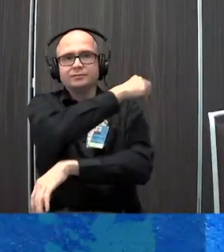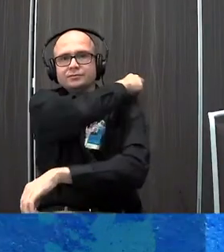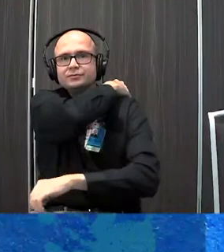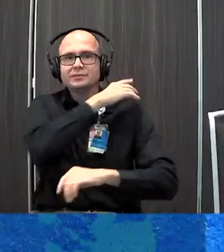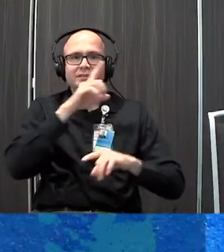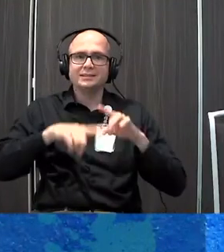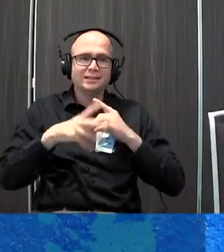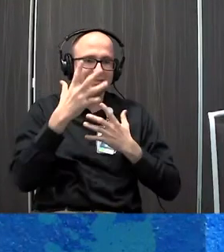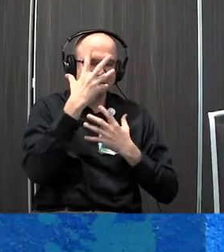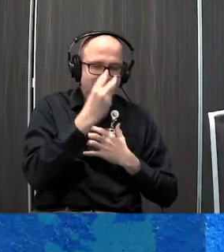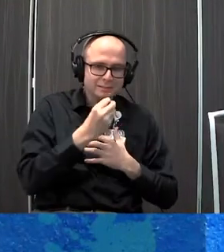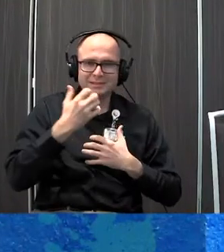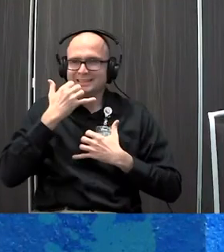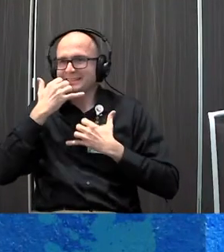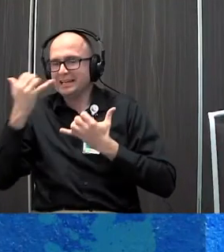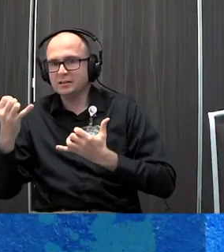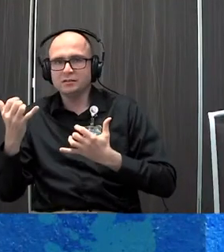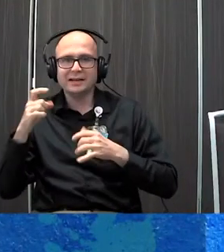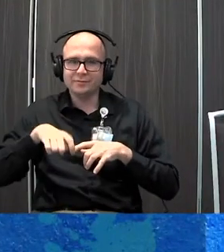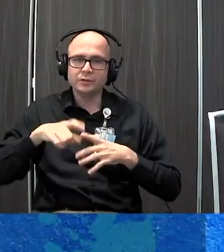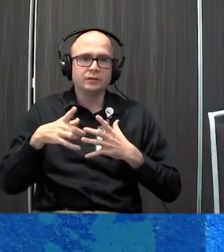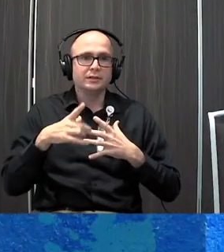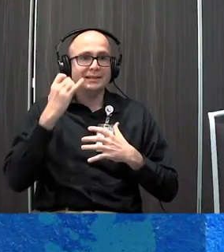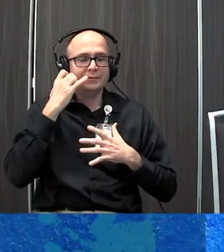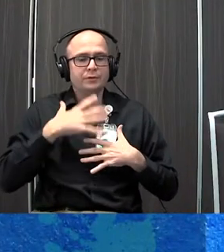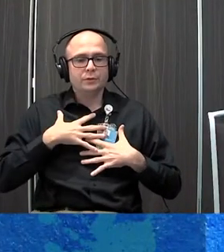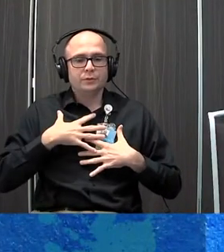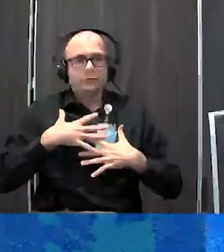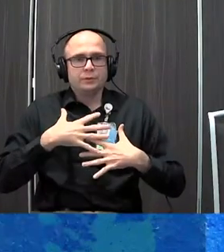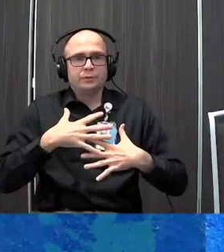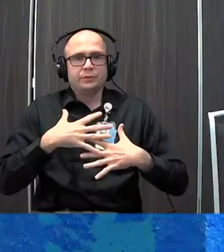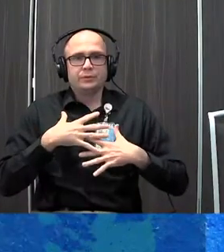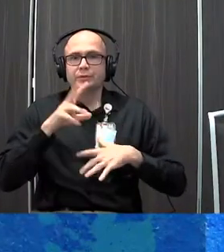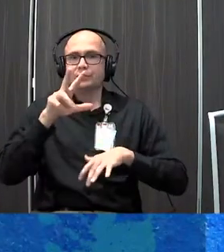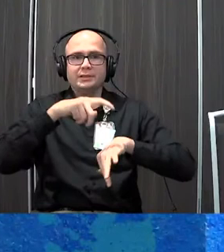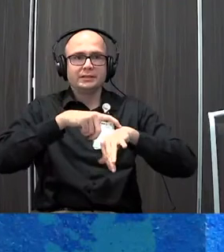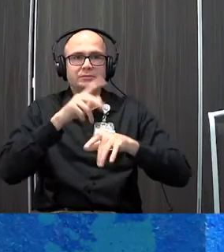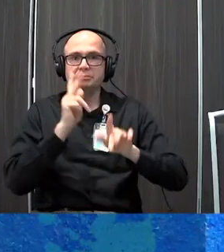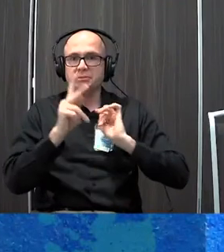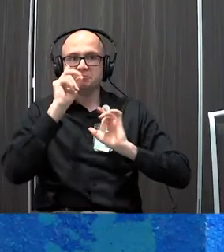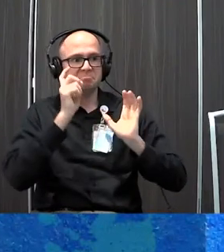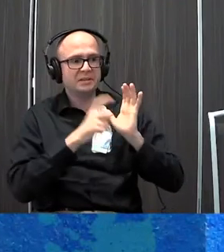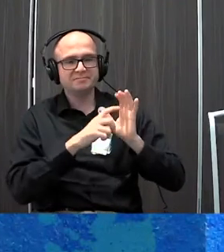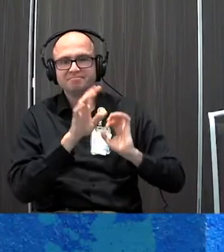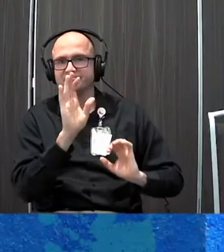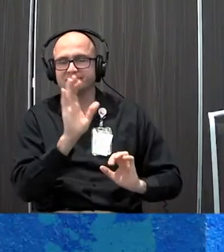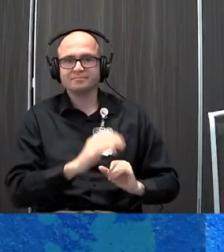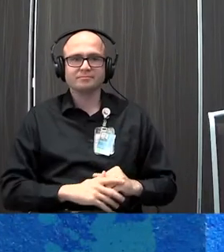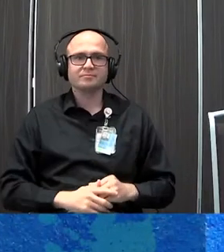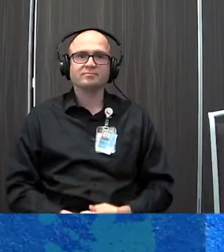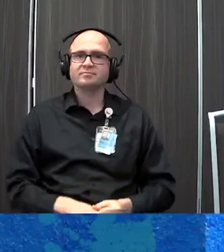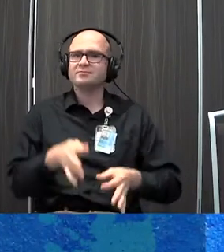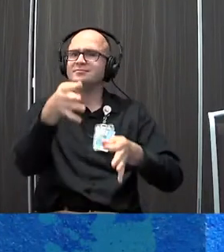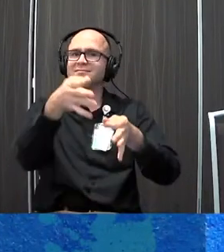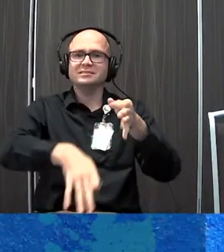You're going to yell at someone. If you can kick in that kind of belly breathing, even just three times, no one even knows you're doing it. That is one very